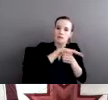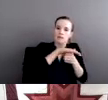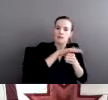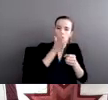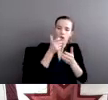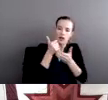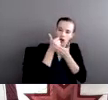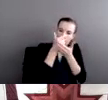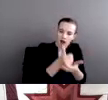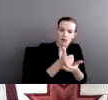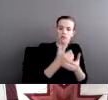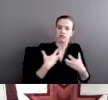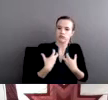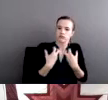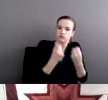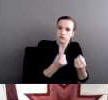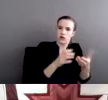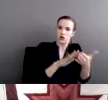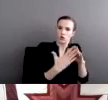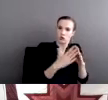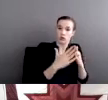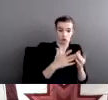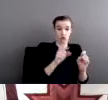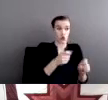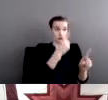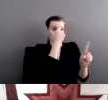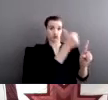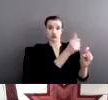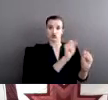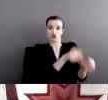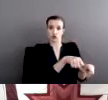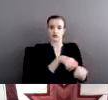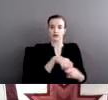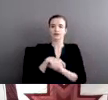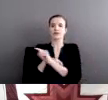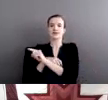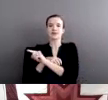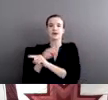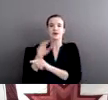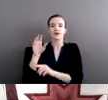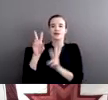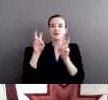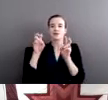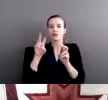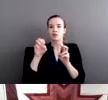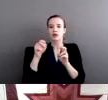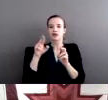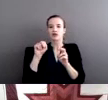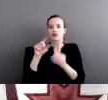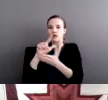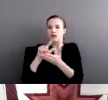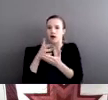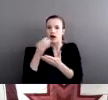but and to bring healing to the community. So Western law and order is something we talk a lot about right now in our